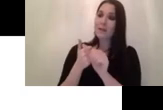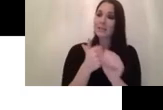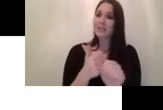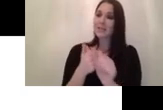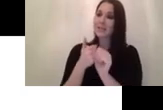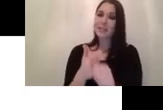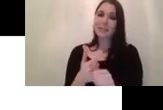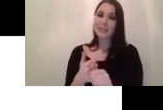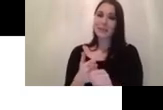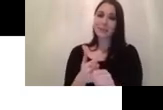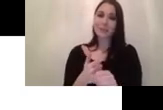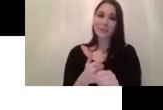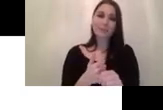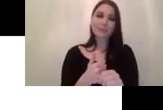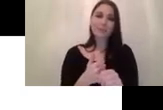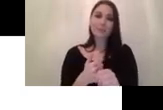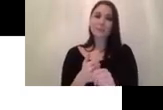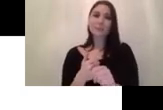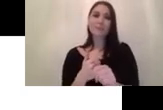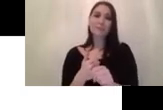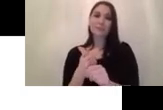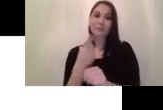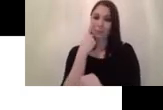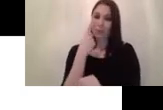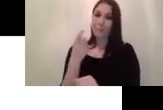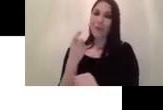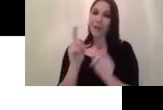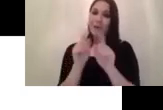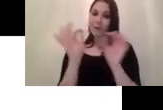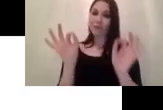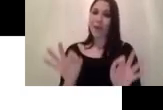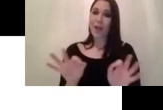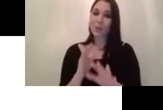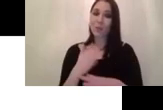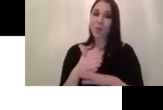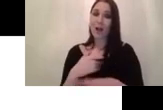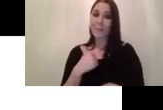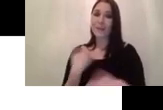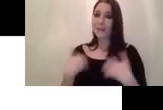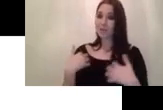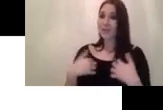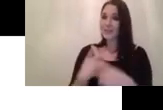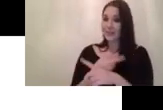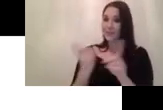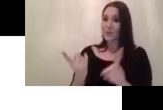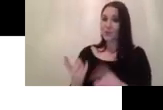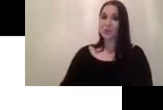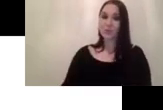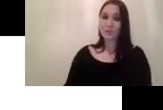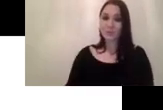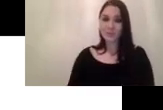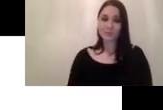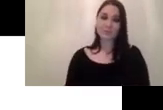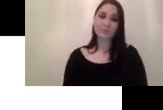the sparse distributed frames this could be a framework uh would be really interesting for you the original